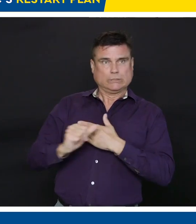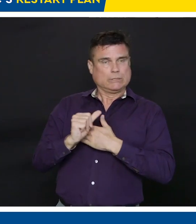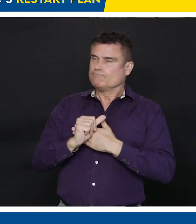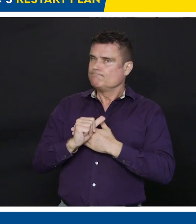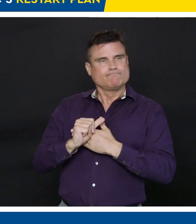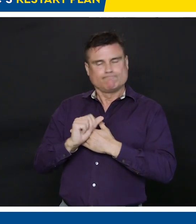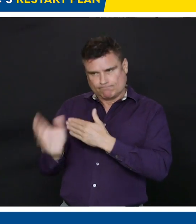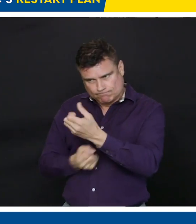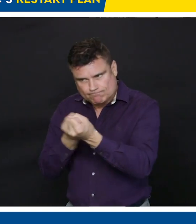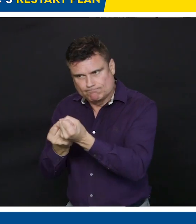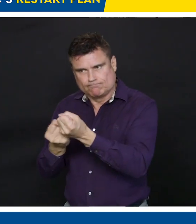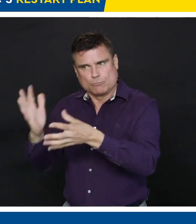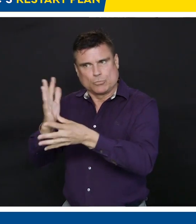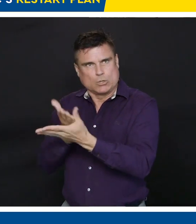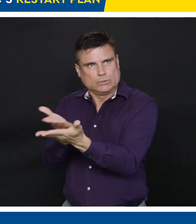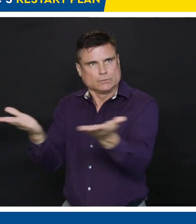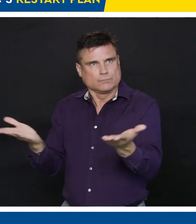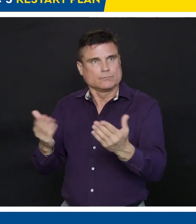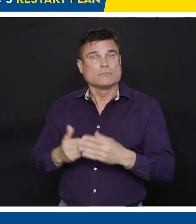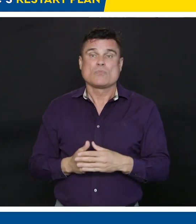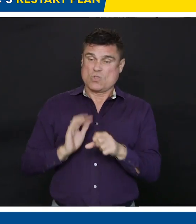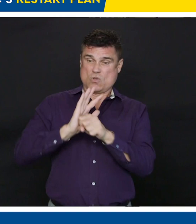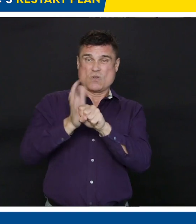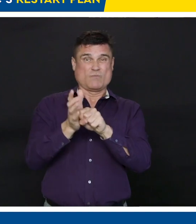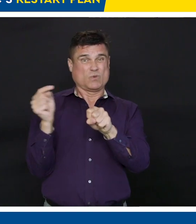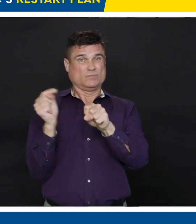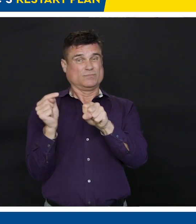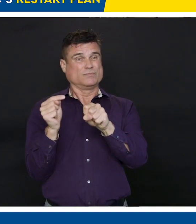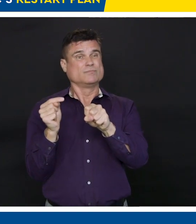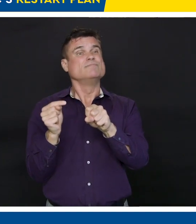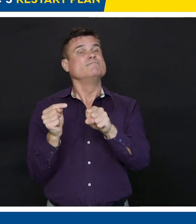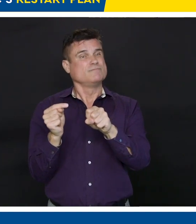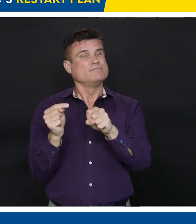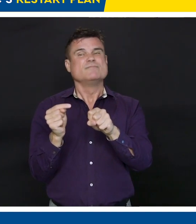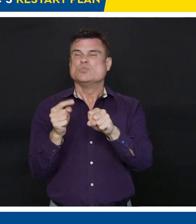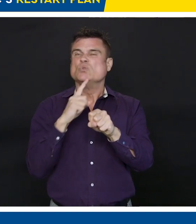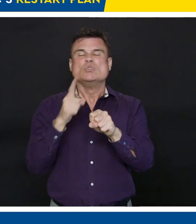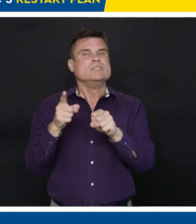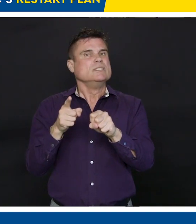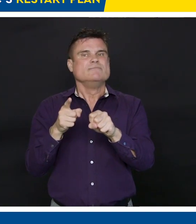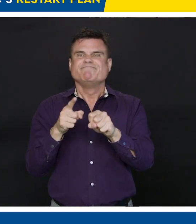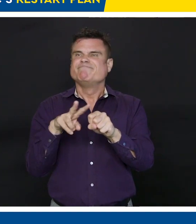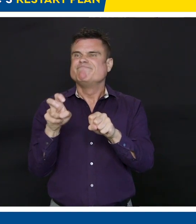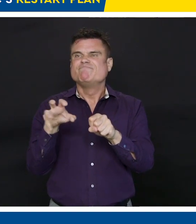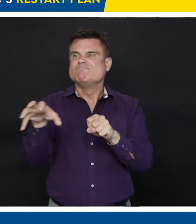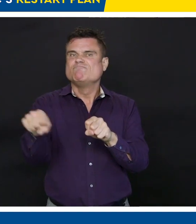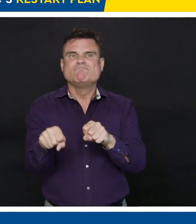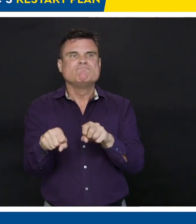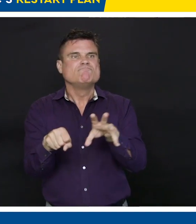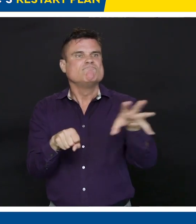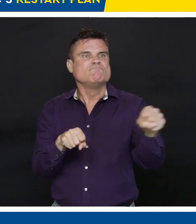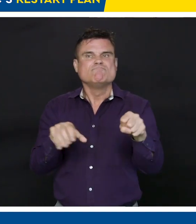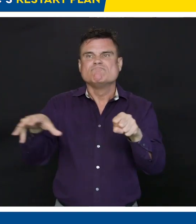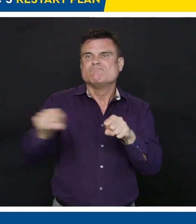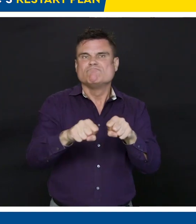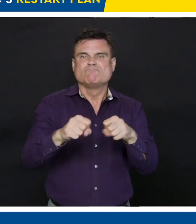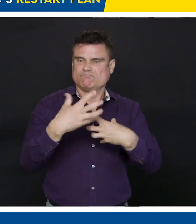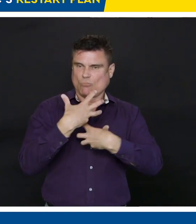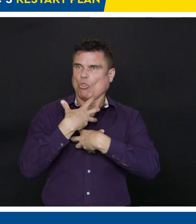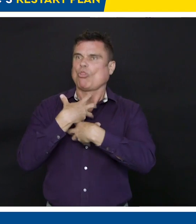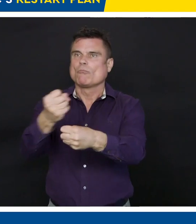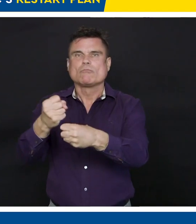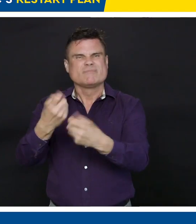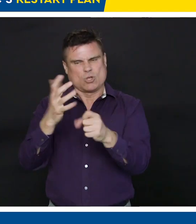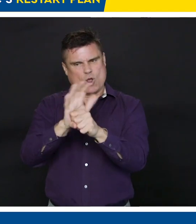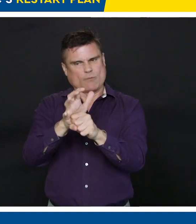-19 has taken something from all of us, some more than others. Tens of thousands of British